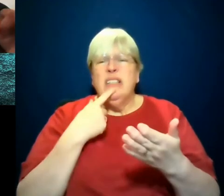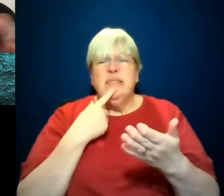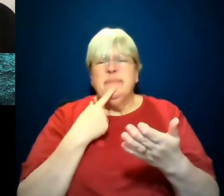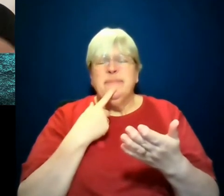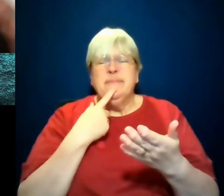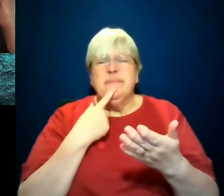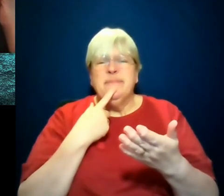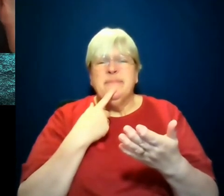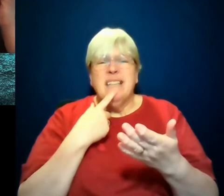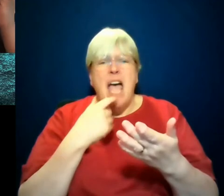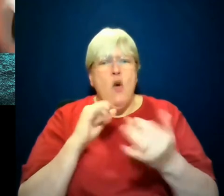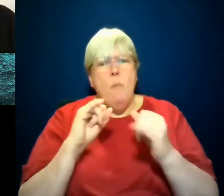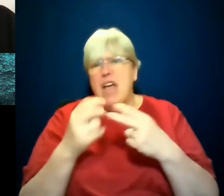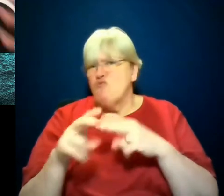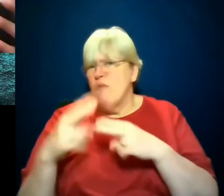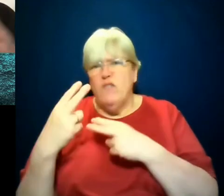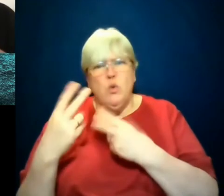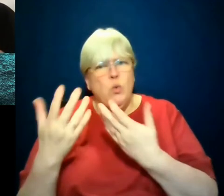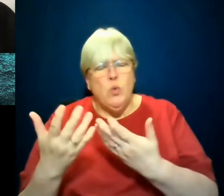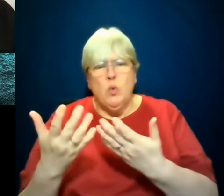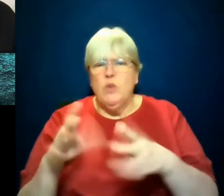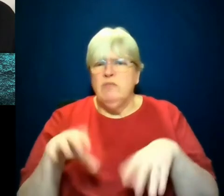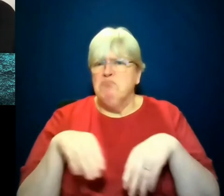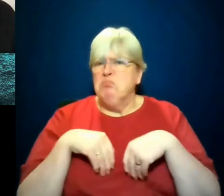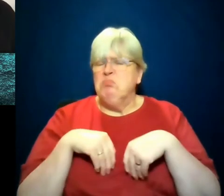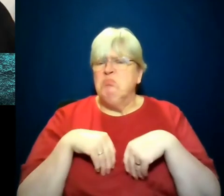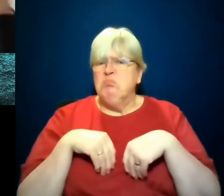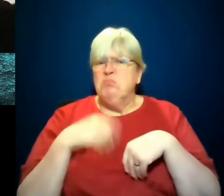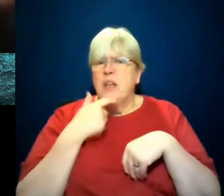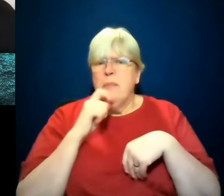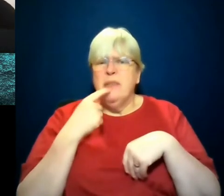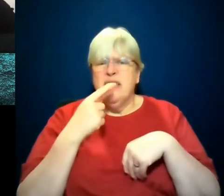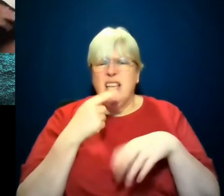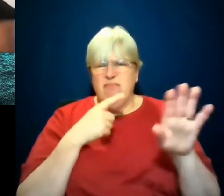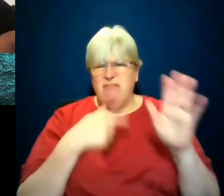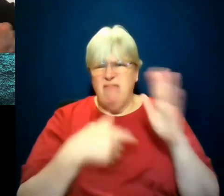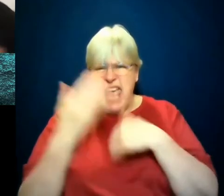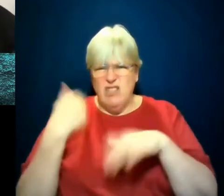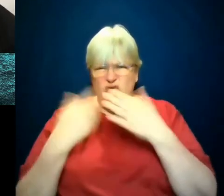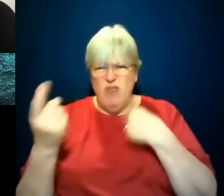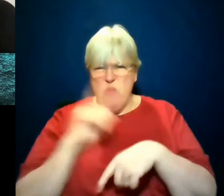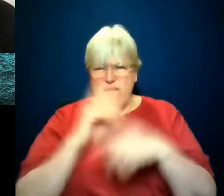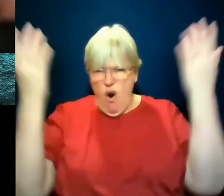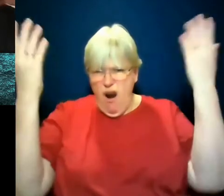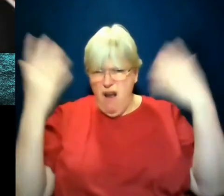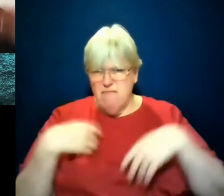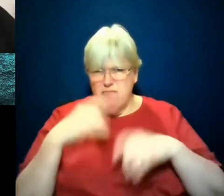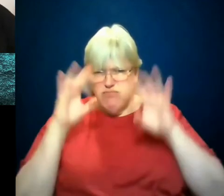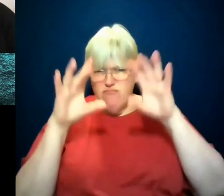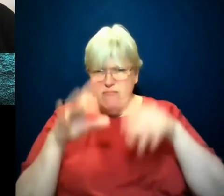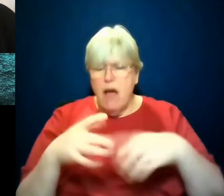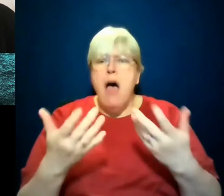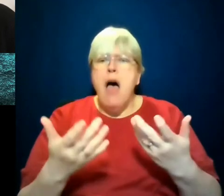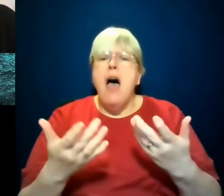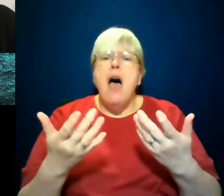bad reviews. I got, I've gotten, you know, what people have had to say is what is all this history in here? What, what is all this